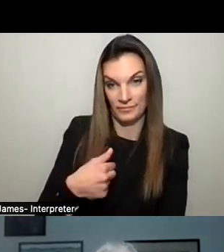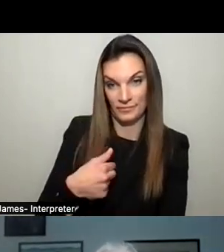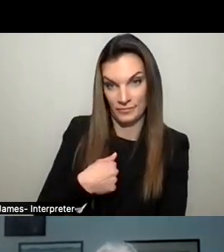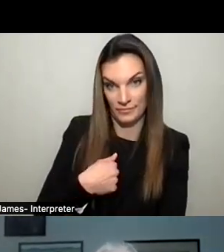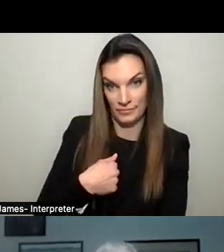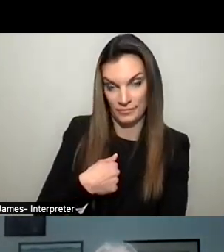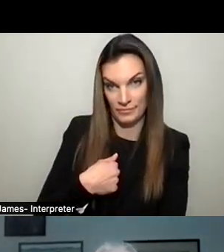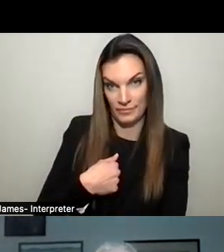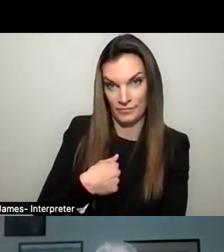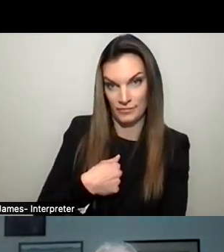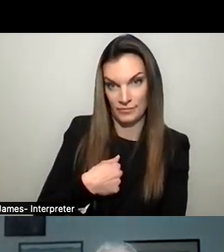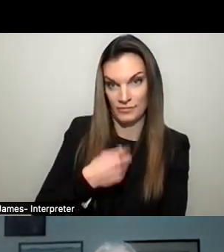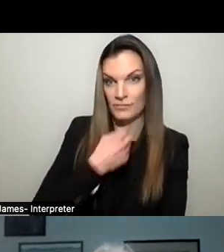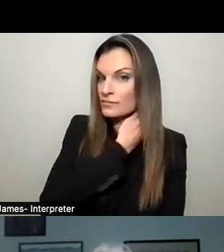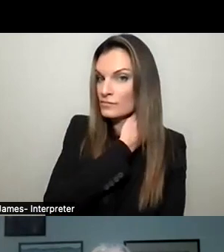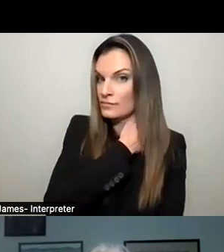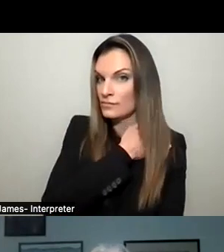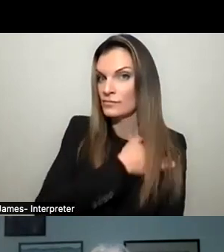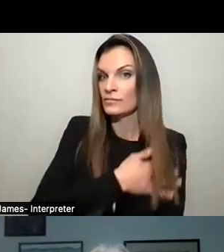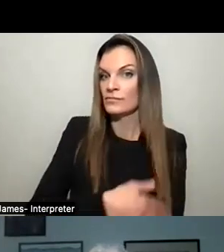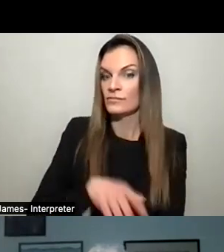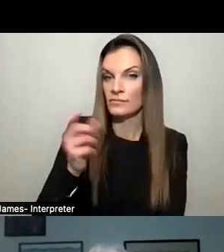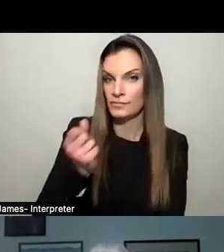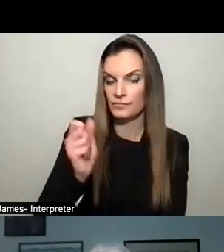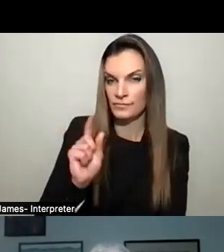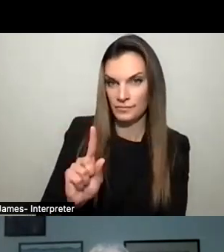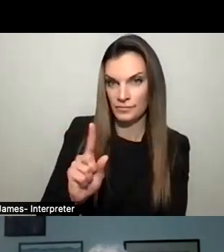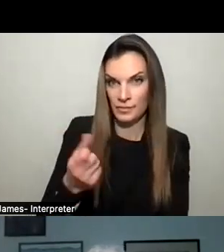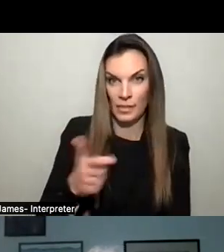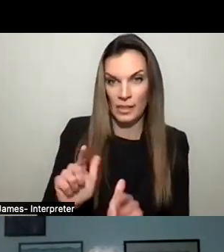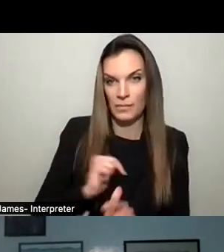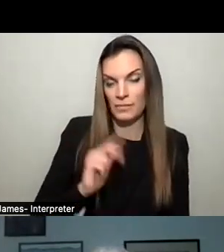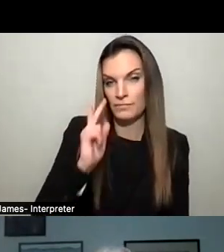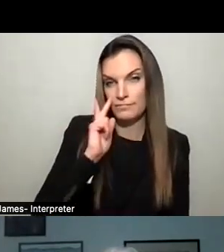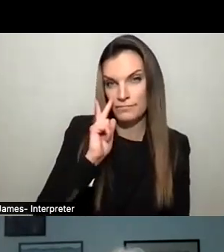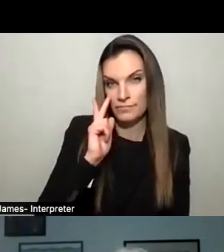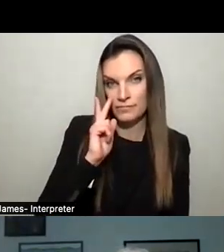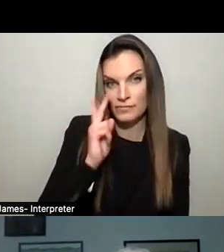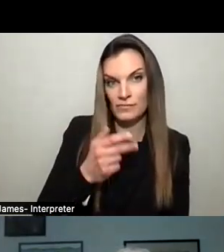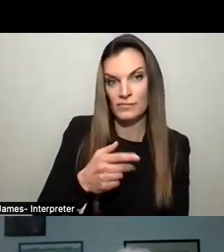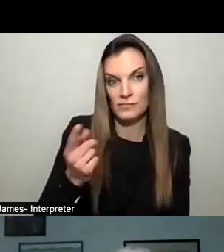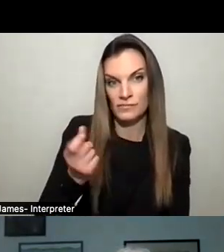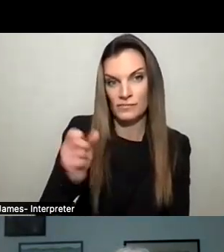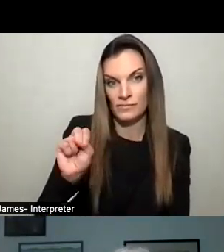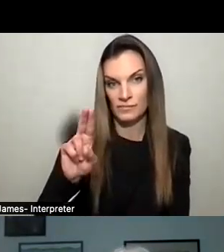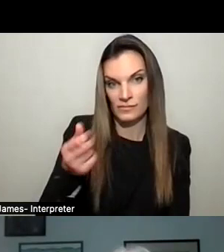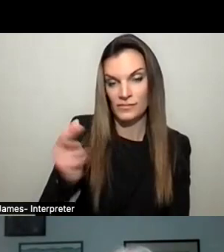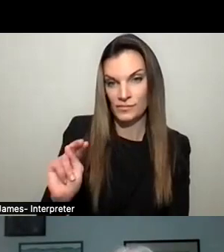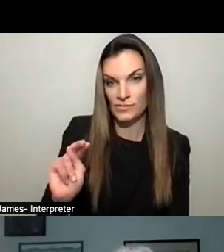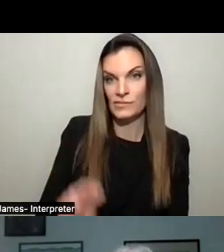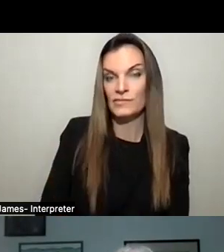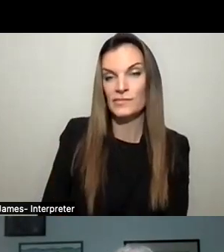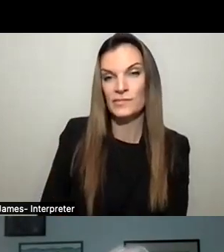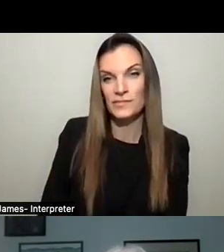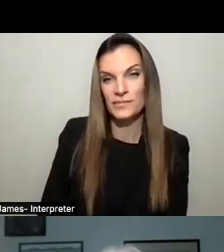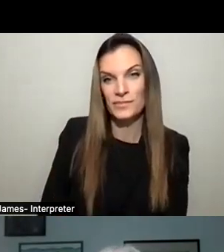I believe you may have a rebuttal. I'm just going to check with our fearless leader, Susan. Uh,